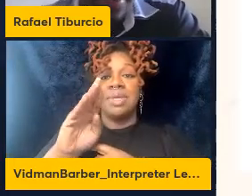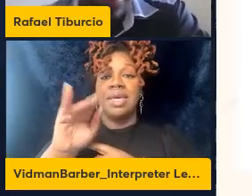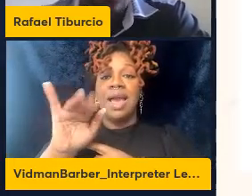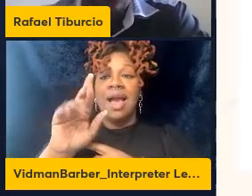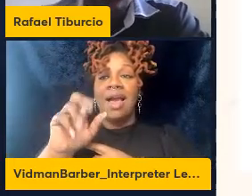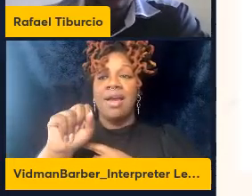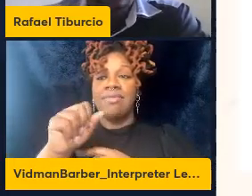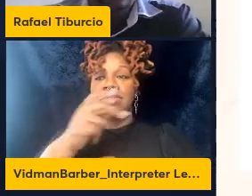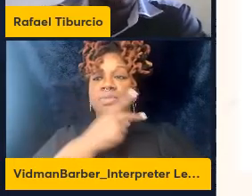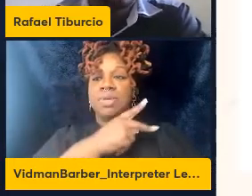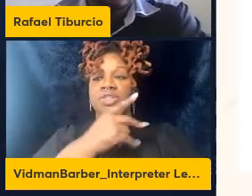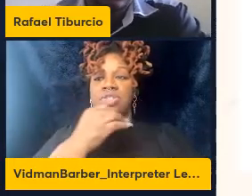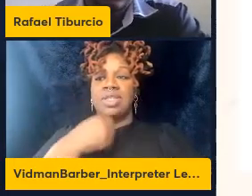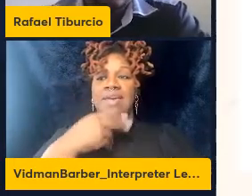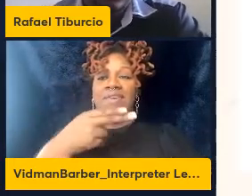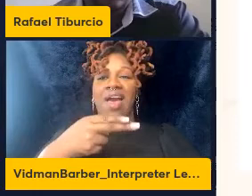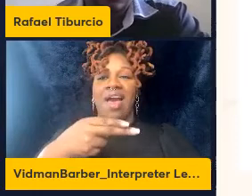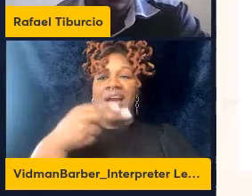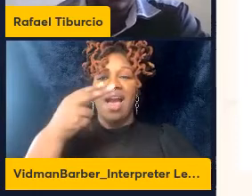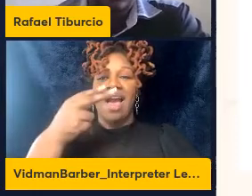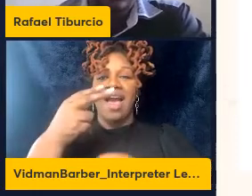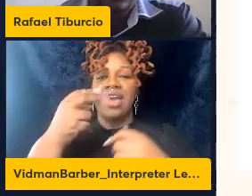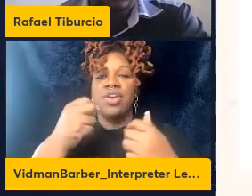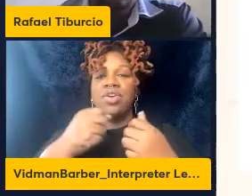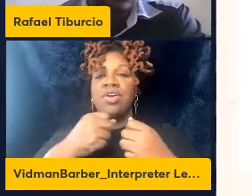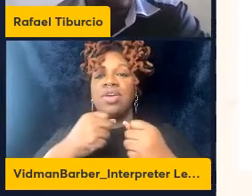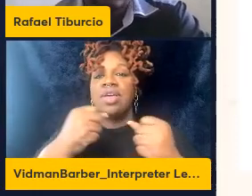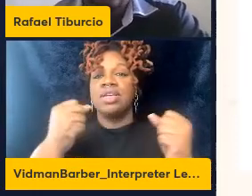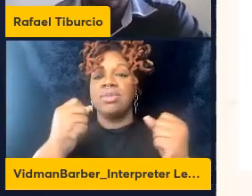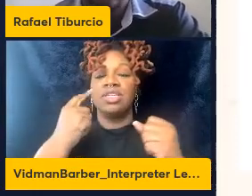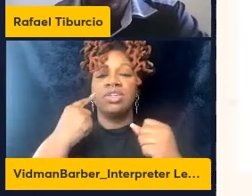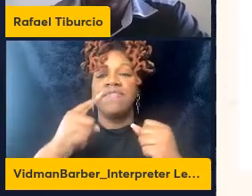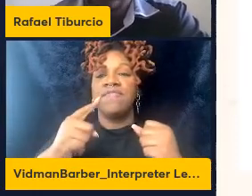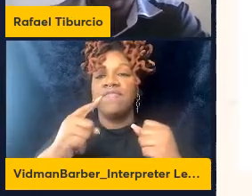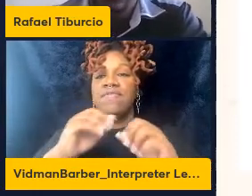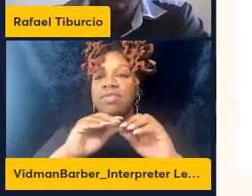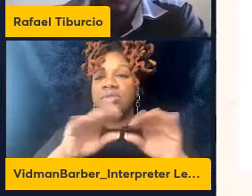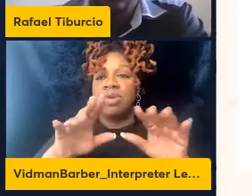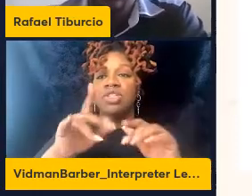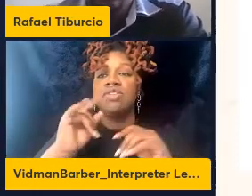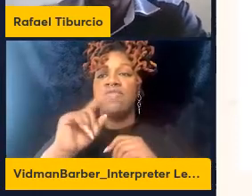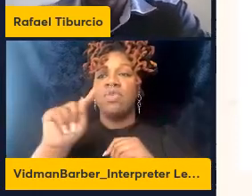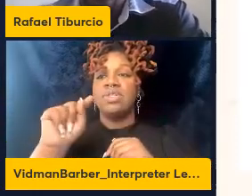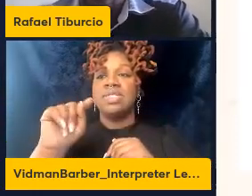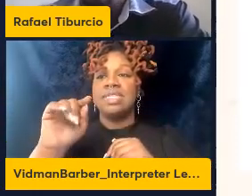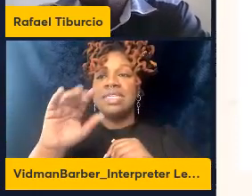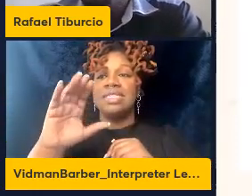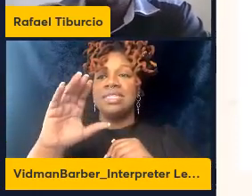higher expansion of naivety T cells but we did not find any significant